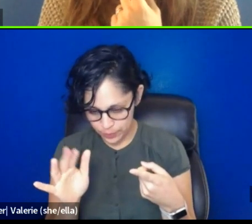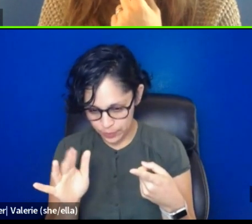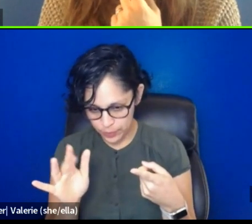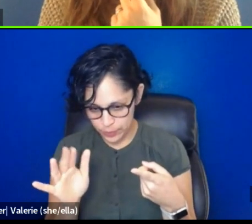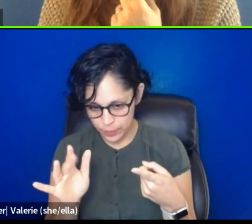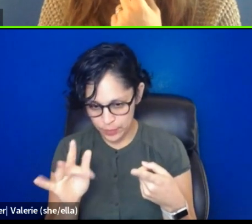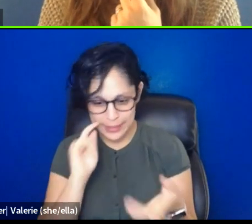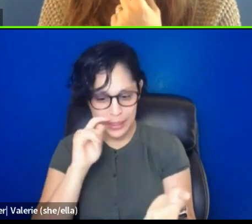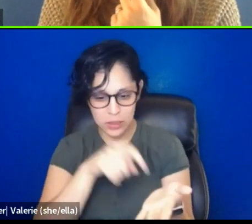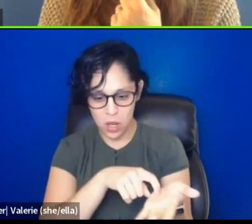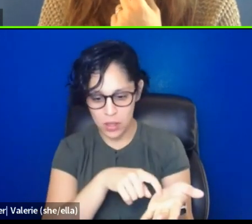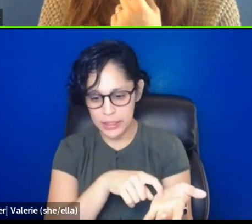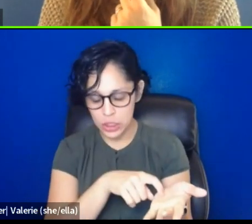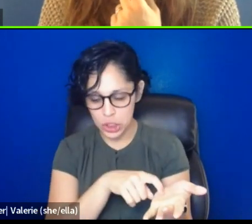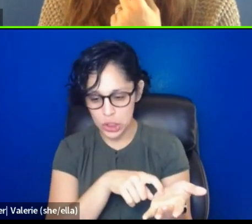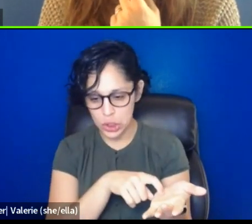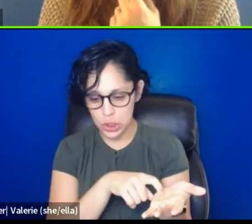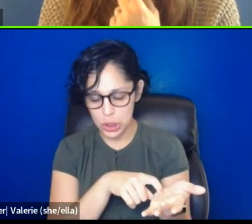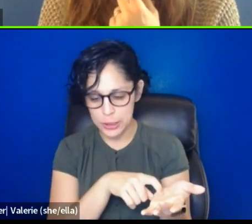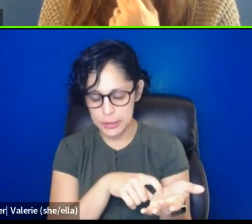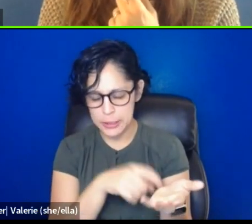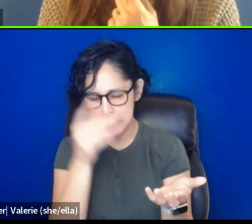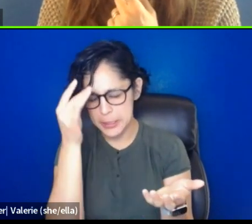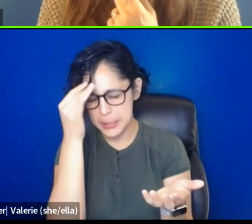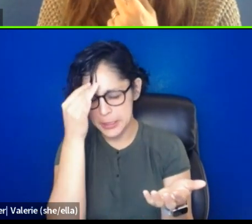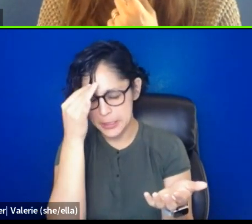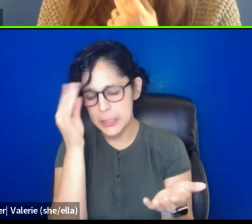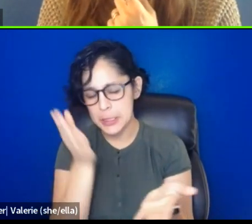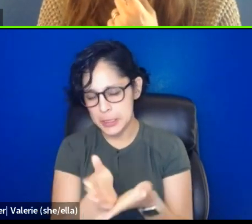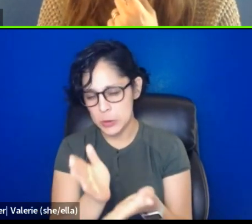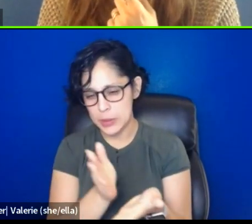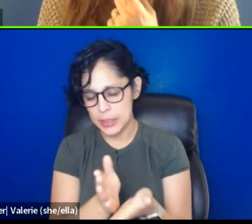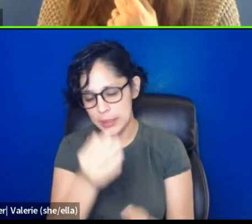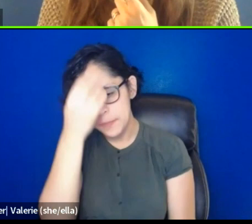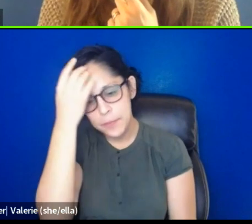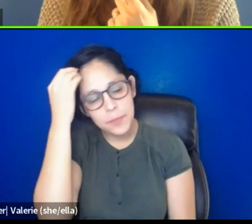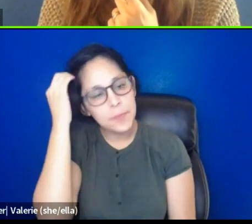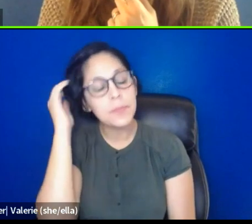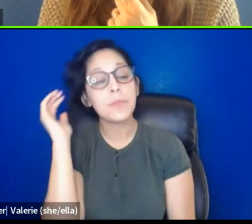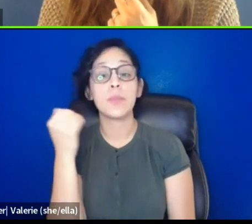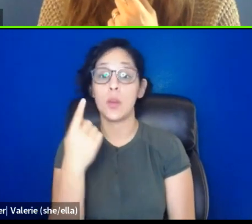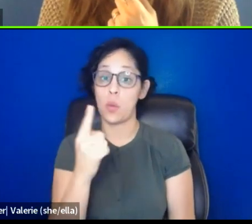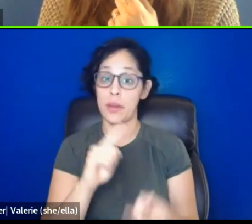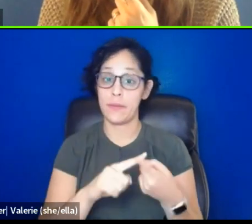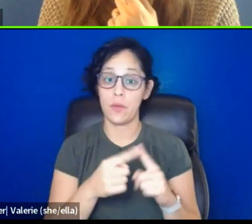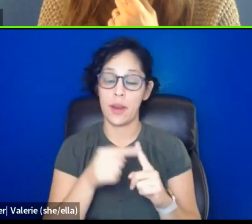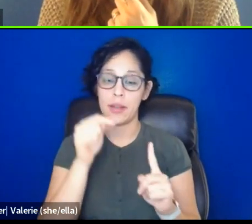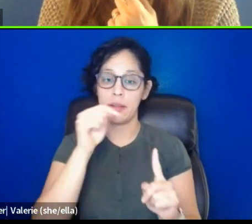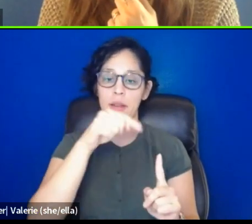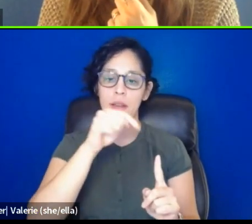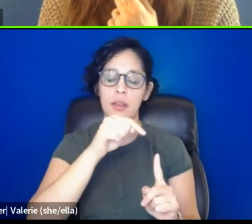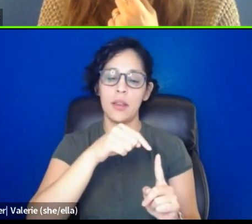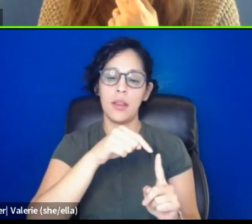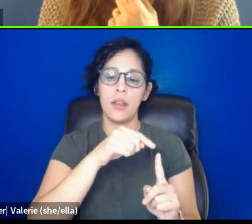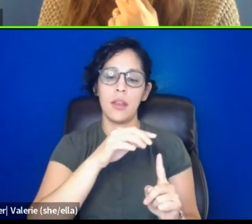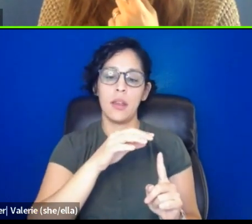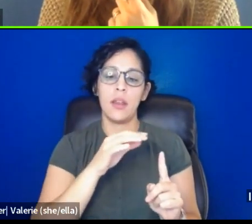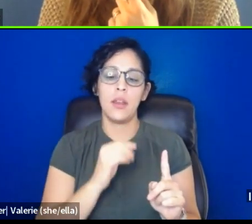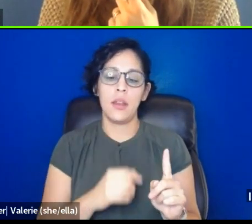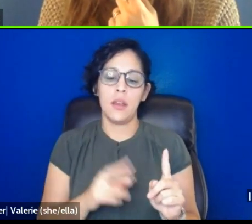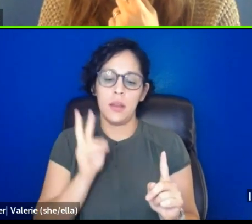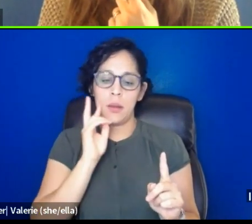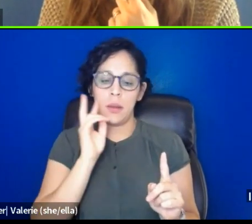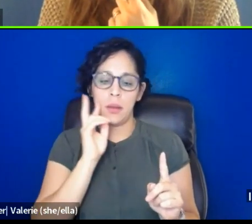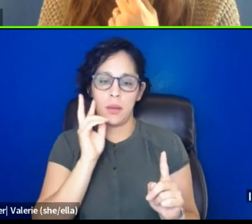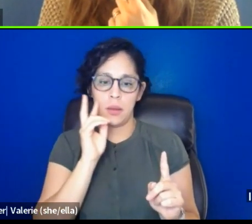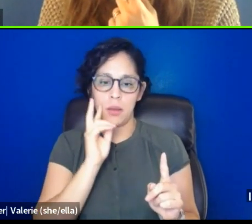Shout out. Hmm. All right. I have a friend. Uh, let's see.